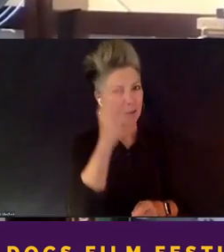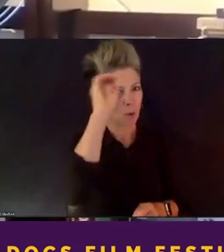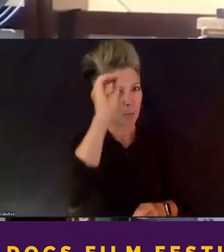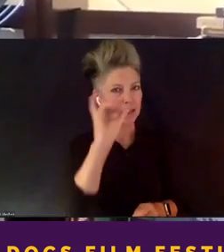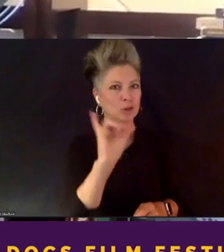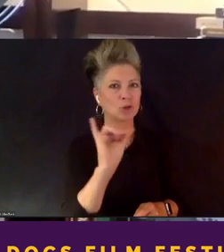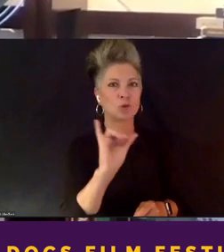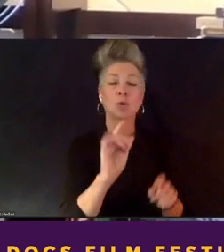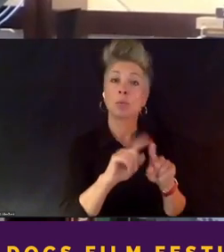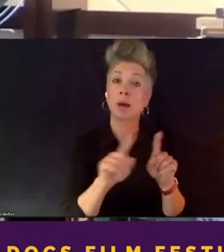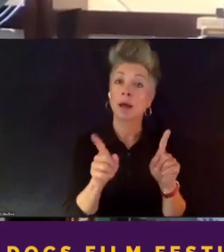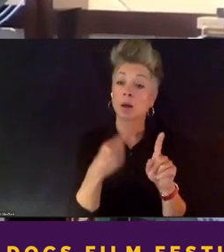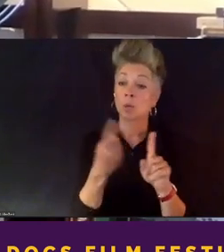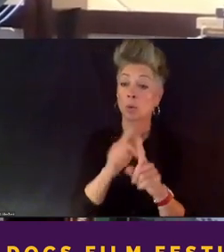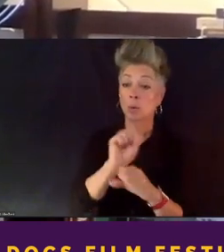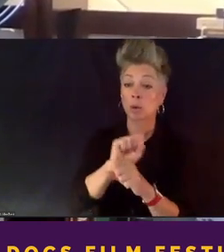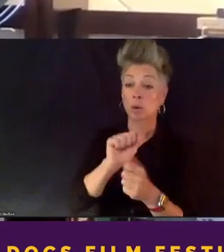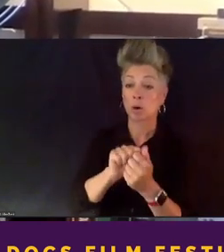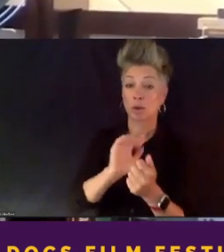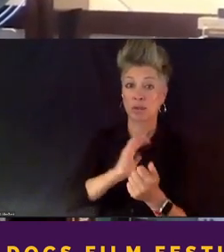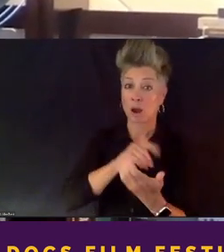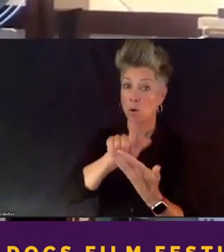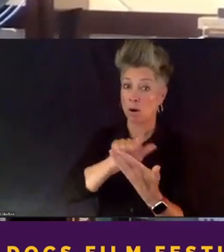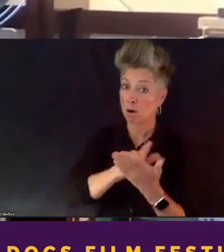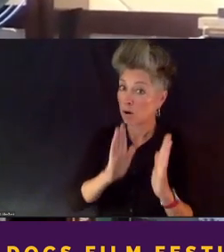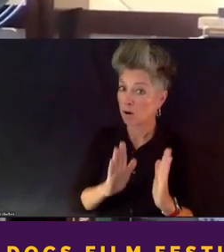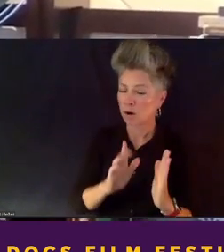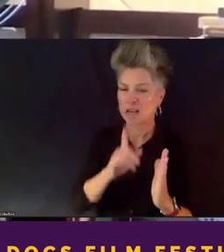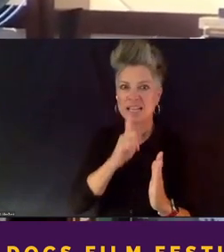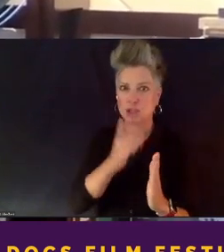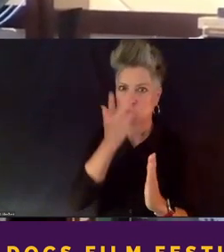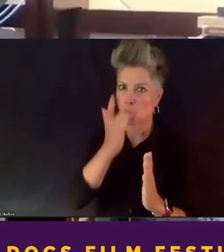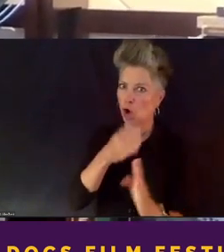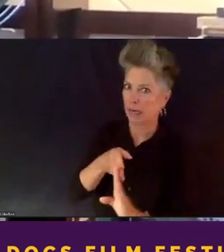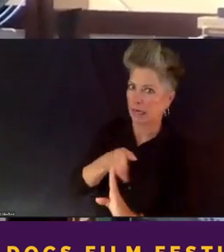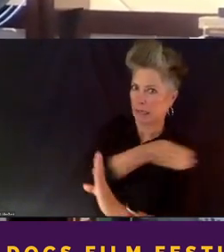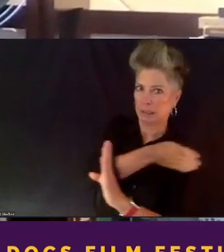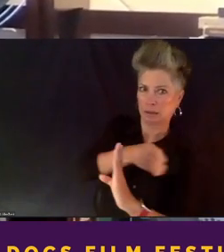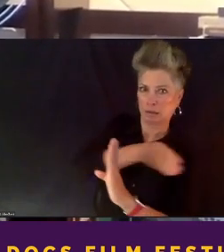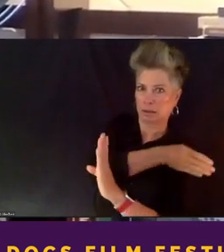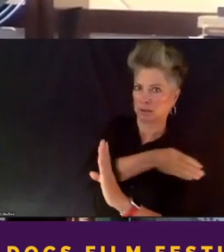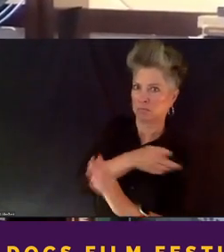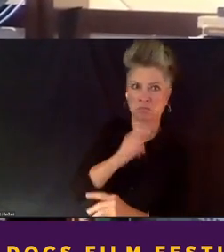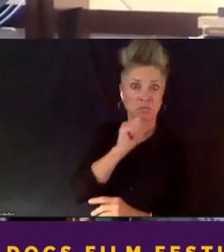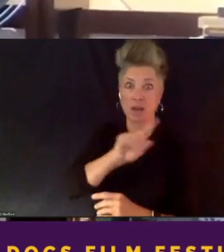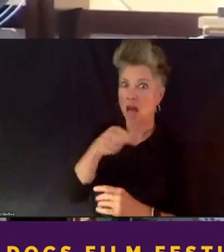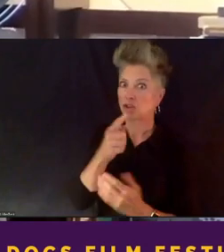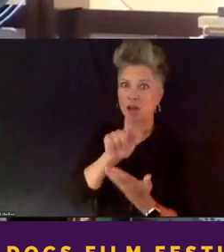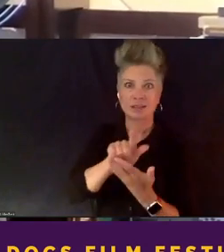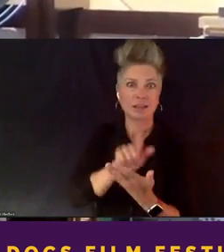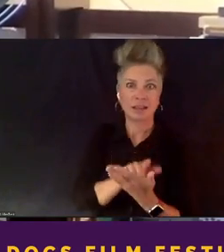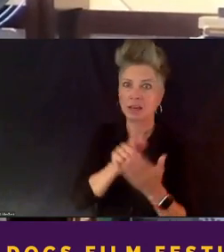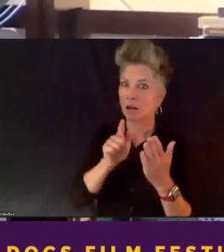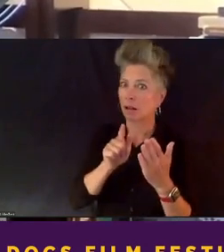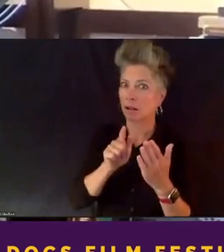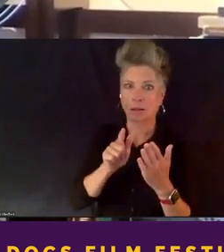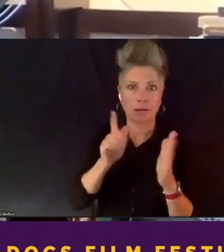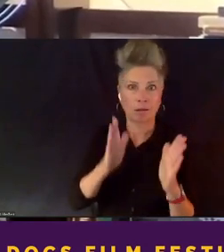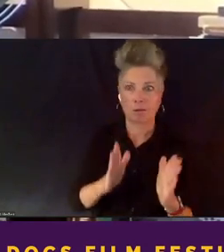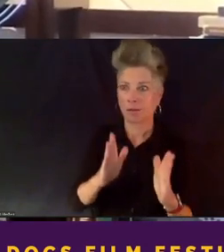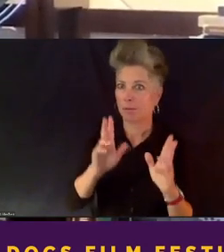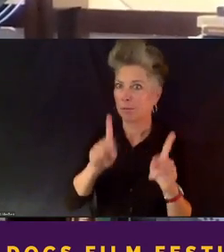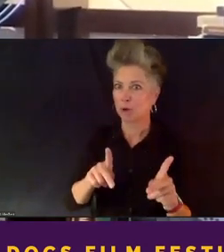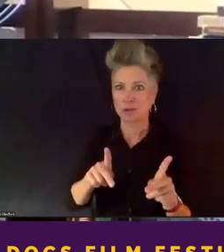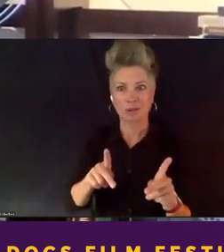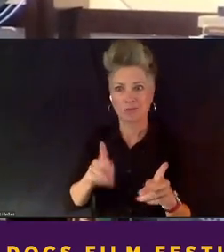him, it's, it's really ideally early on. Um, you know, he's not just a legal counsel that we go to at the end for, for a sort of